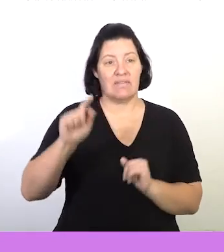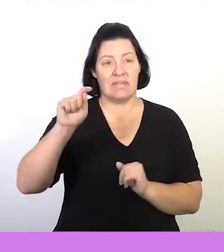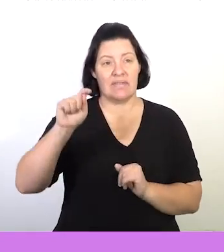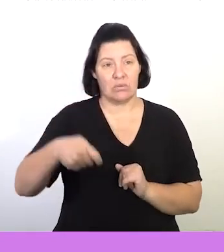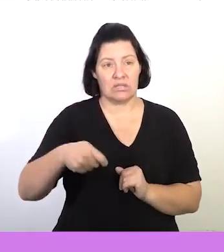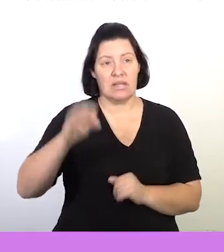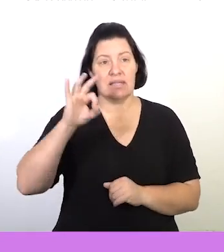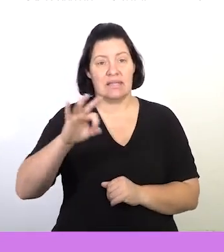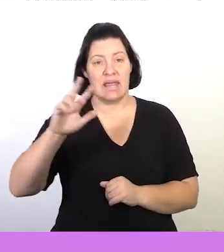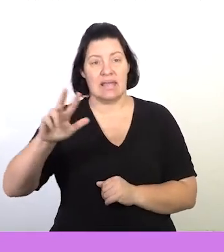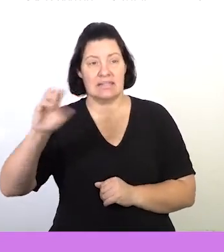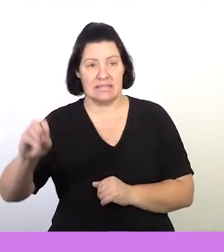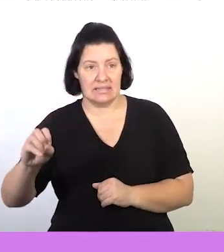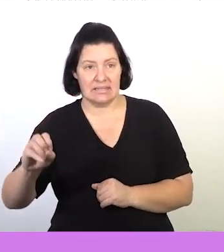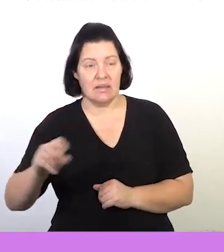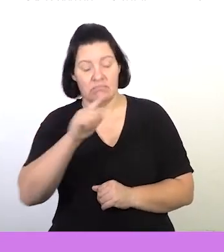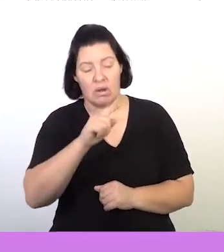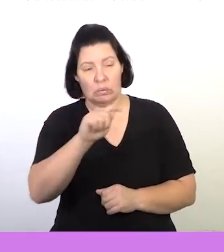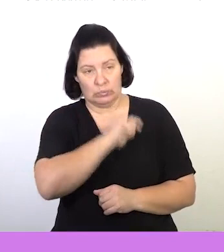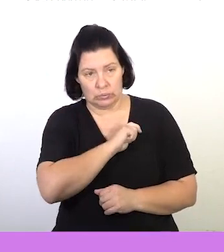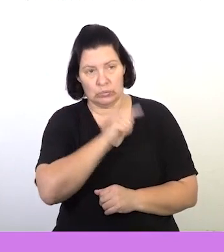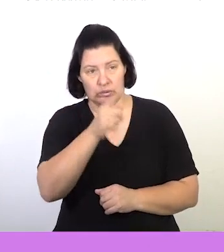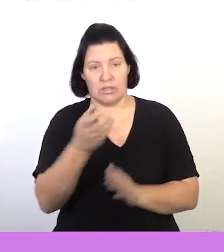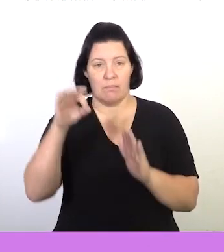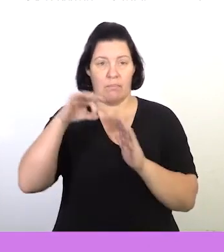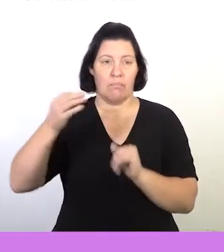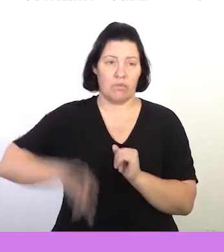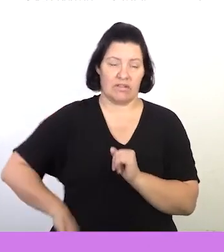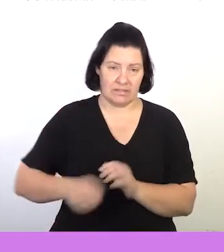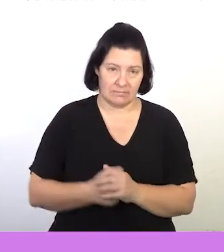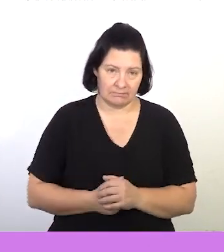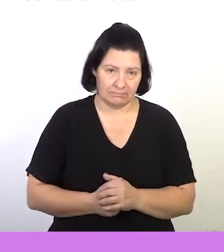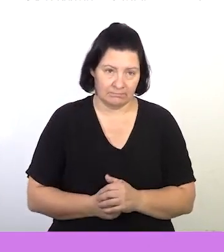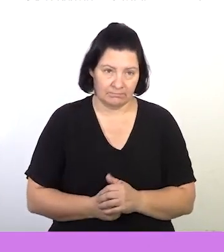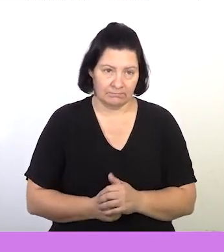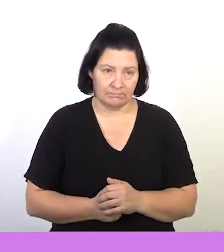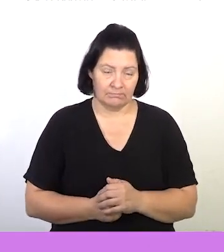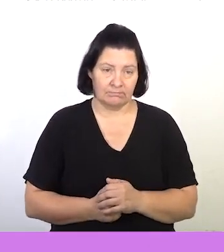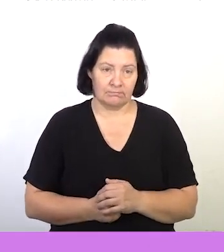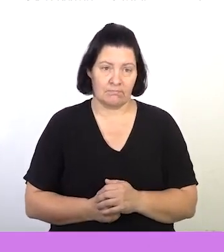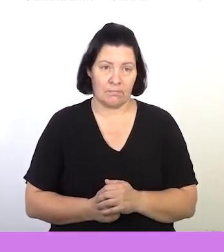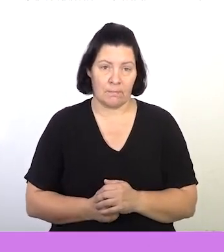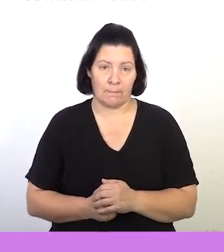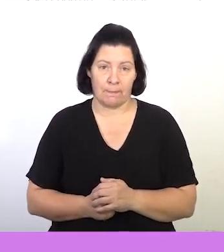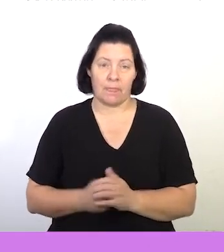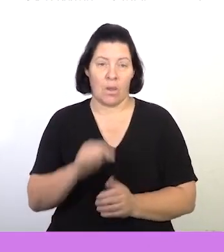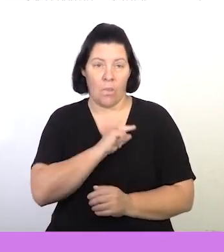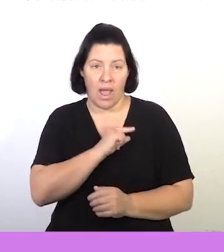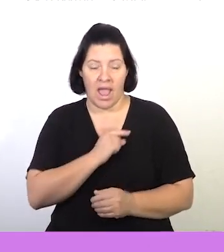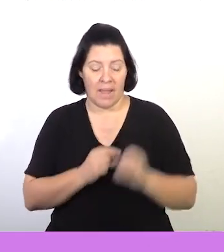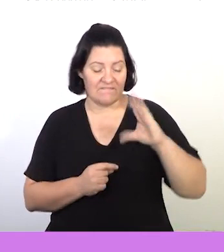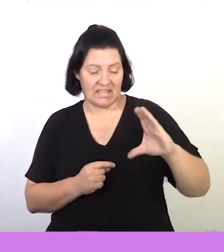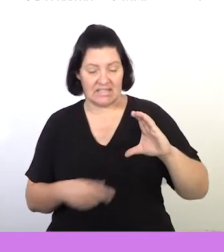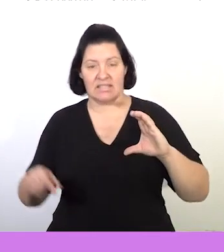,380 Rand. And we can conclude now that Lana will make a profit